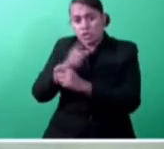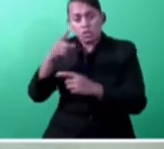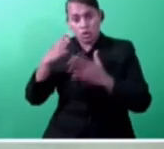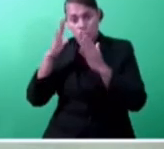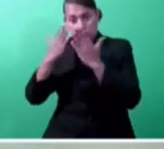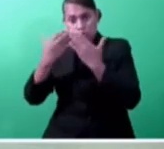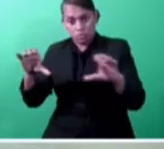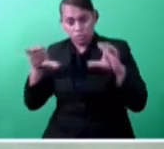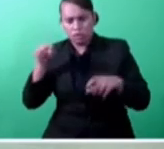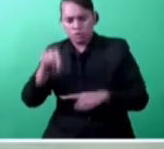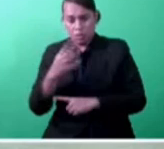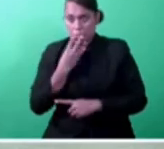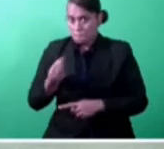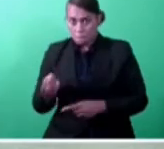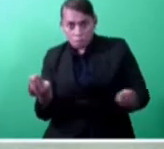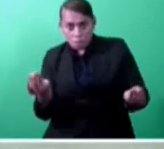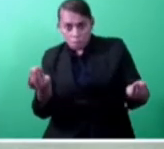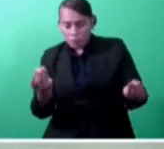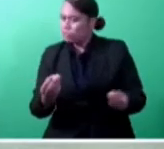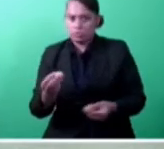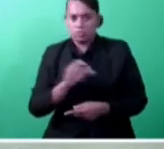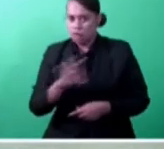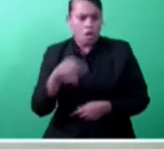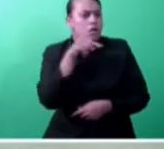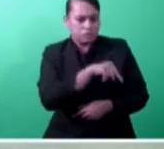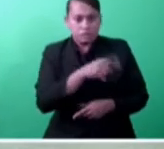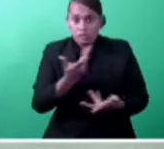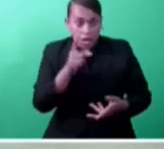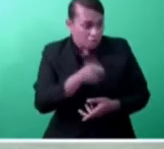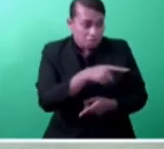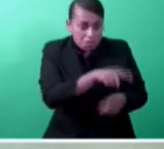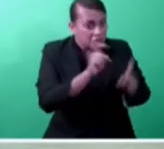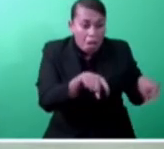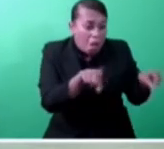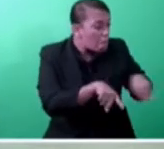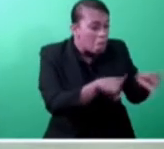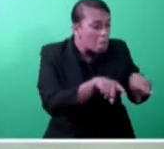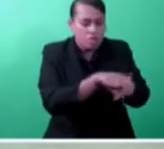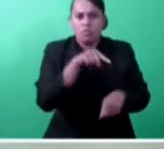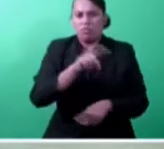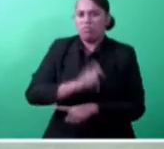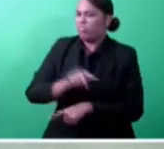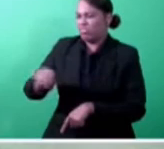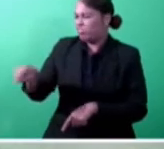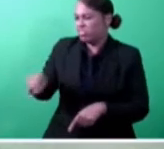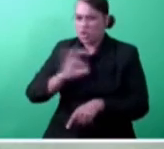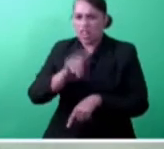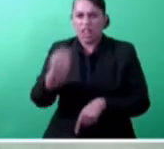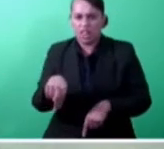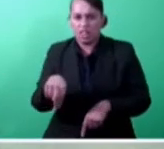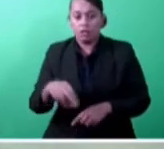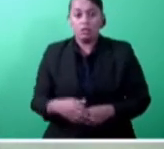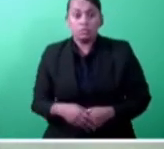is not required to obtain all these approvals. Mr. Speaker Sir, this reform is a real game